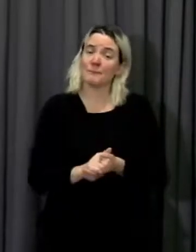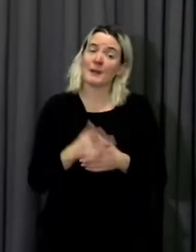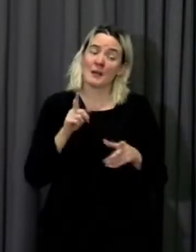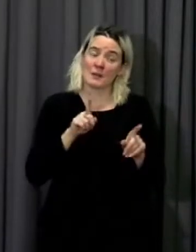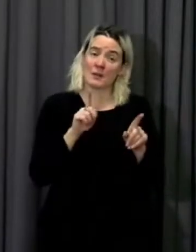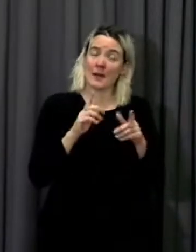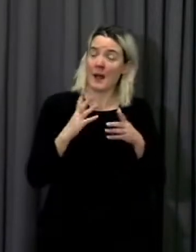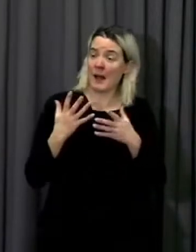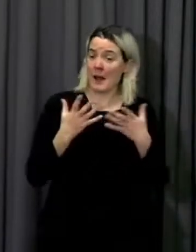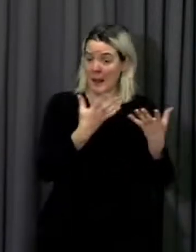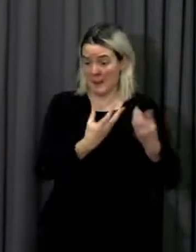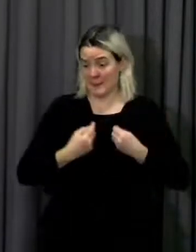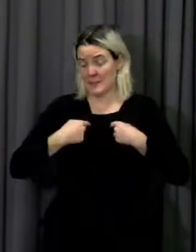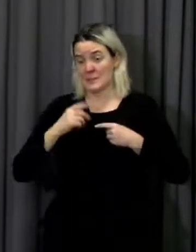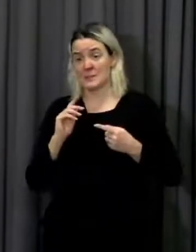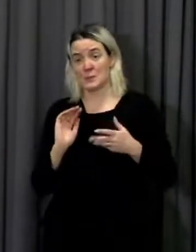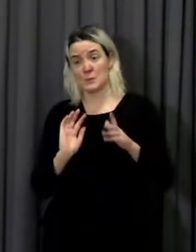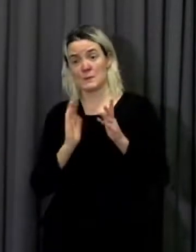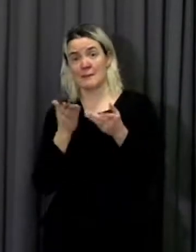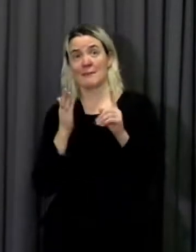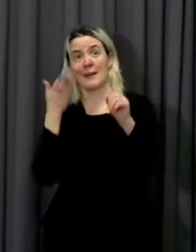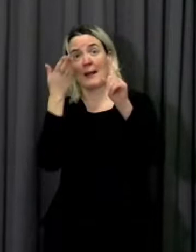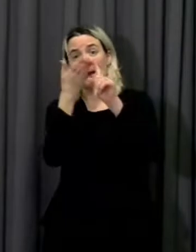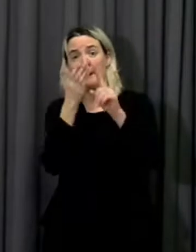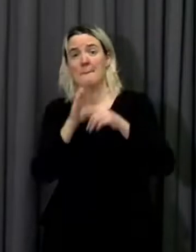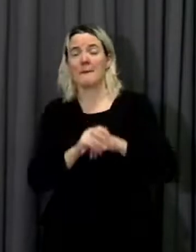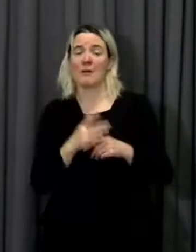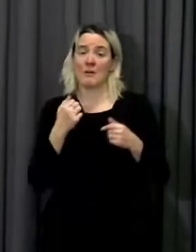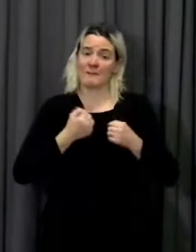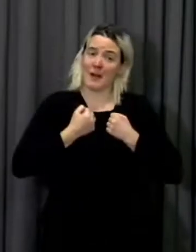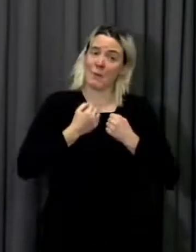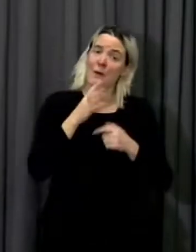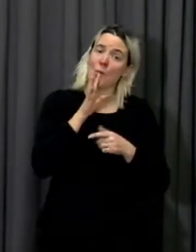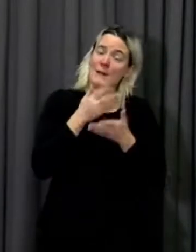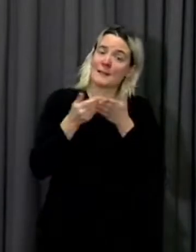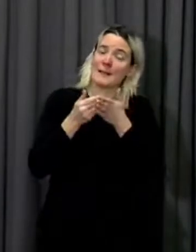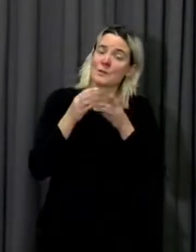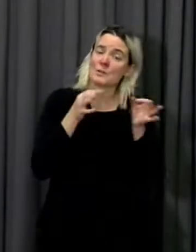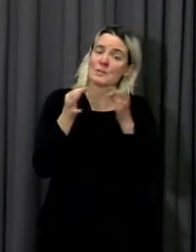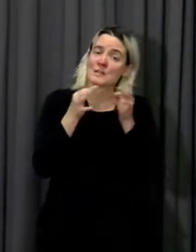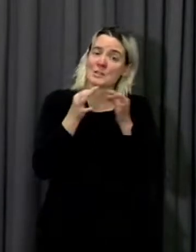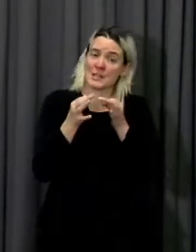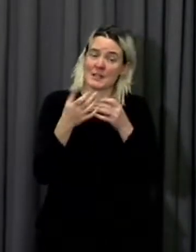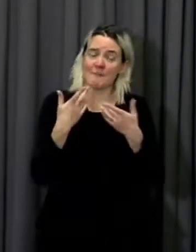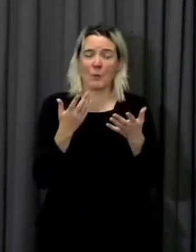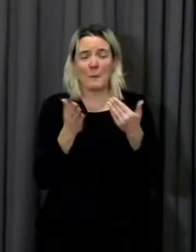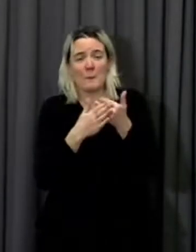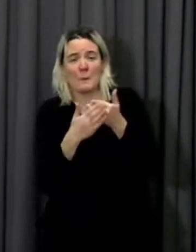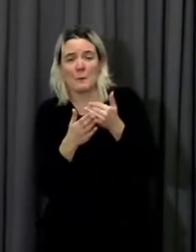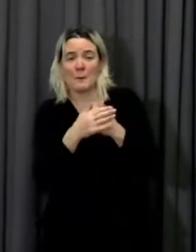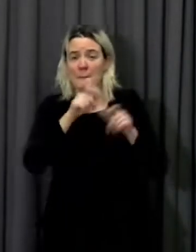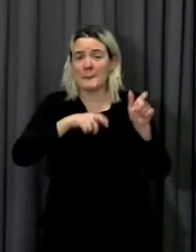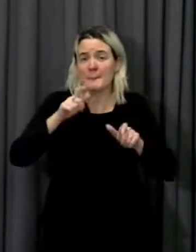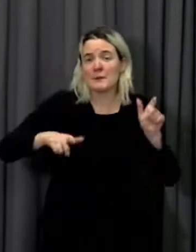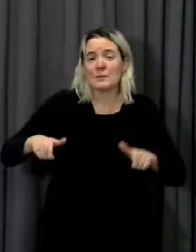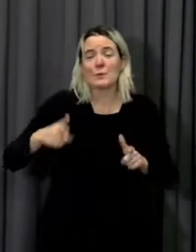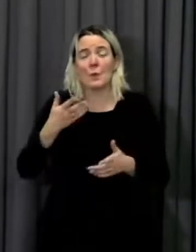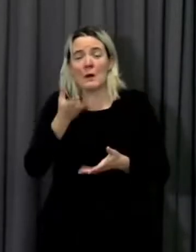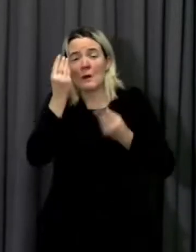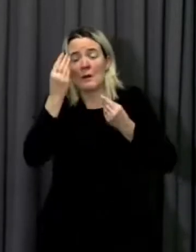strategy of a million Welsh speakers and supporting community, youth and apprenticeship programmes.